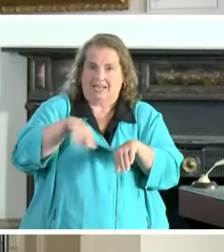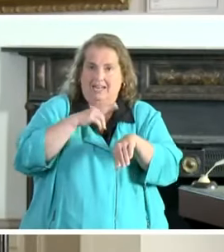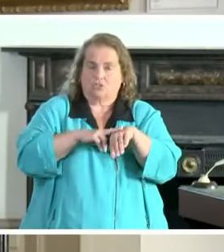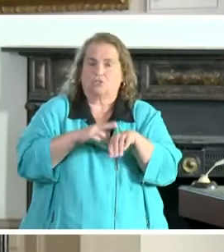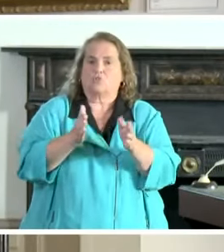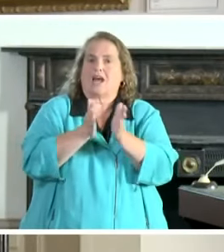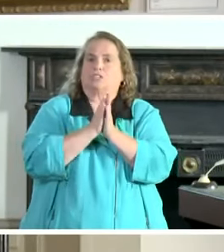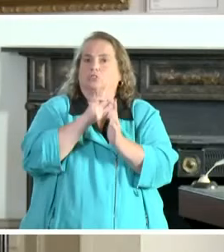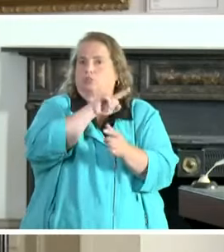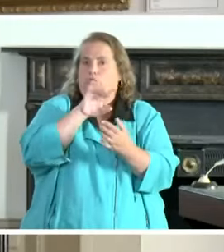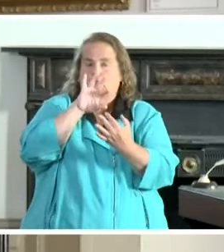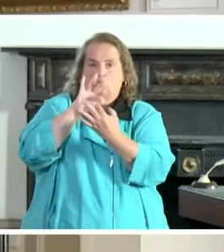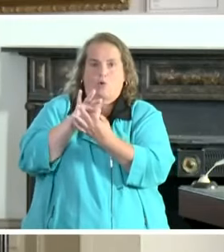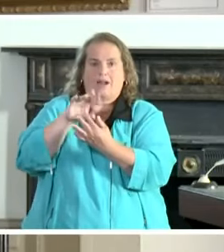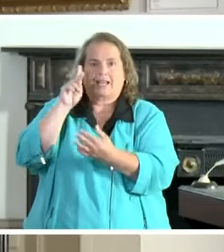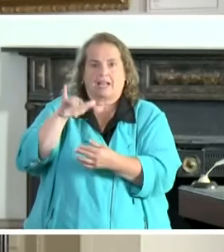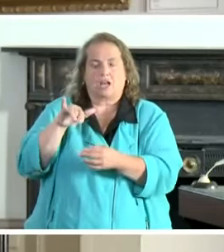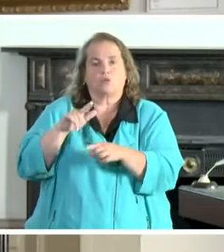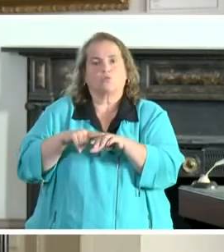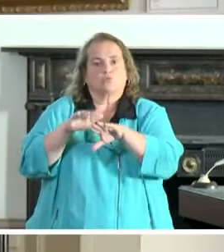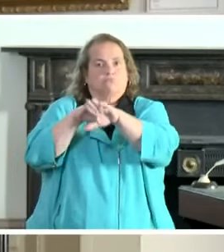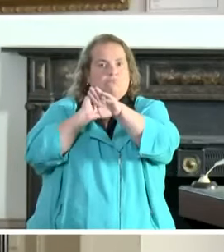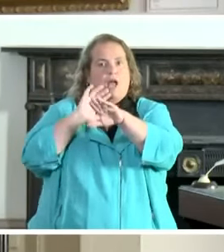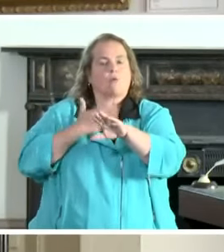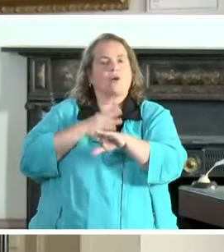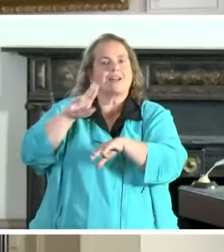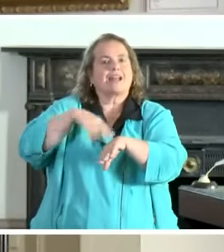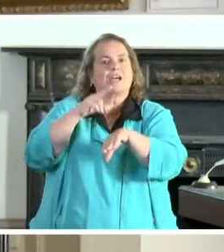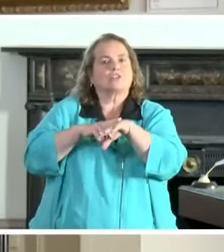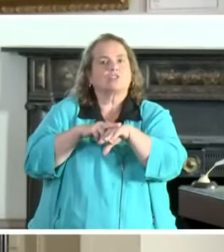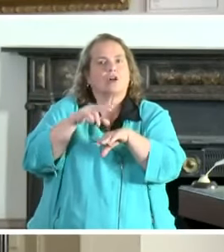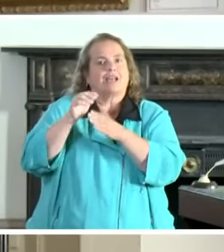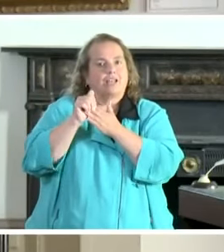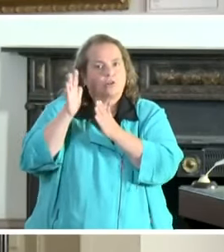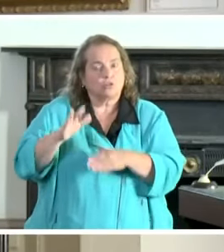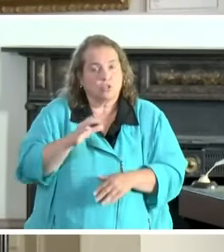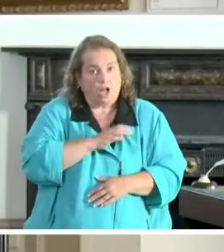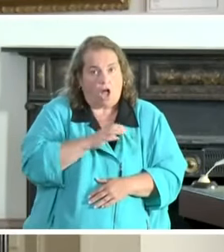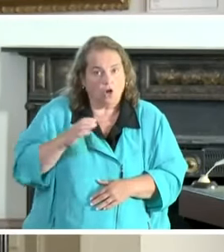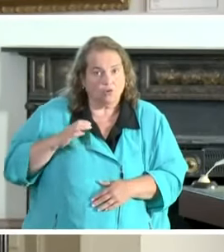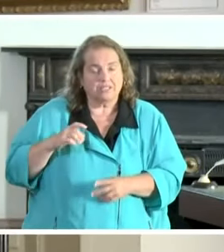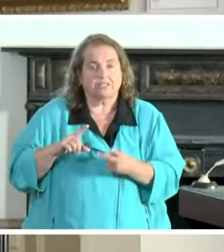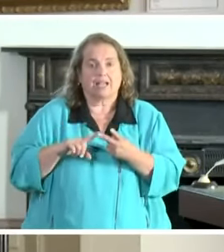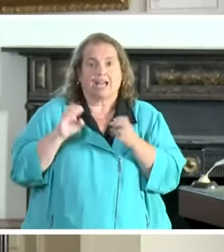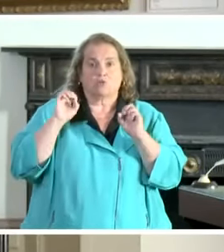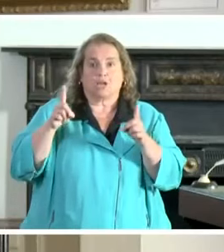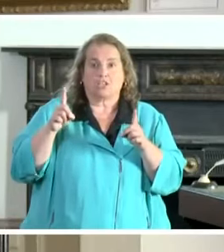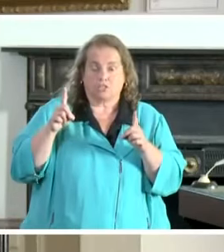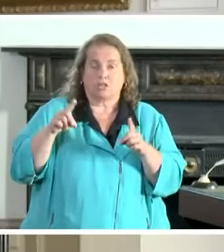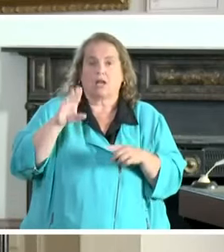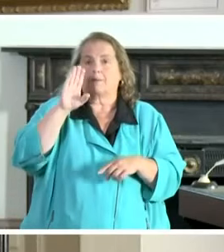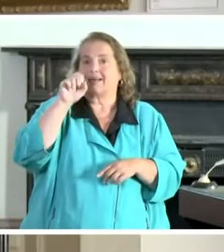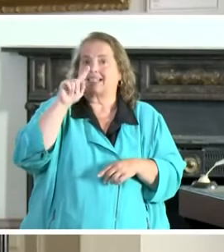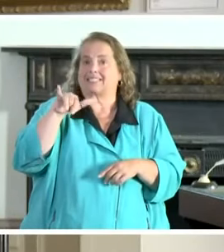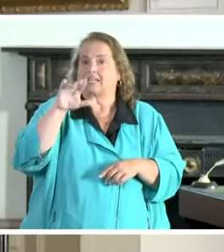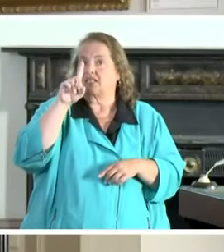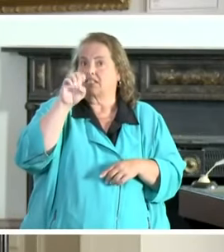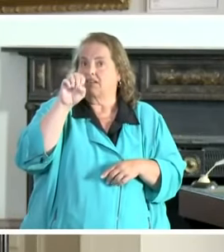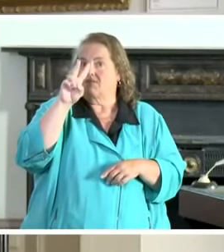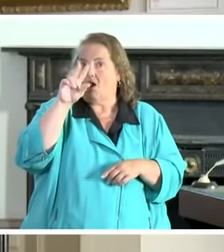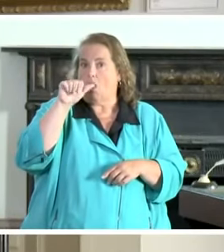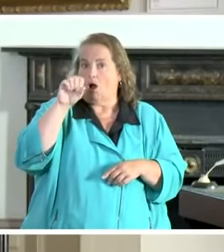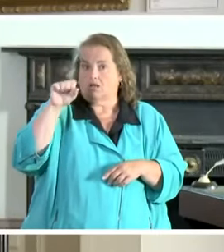to join Kentucky and calling upon our national leaders, Congress, Education Secretary Betsy DeVos, and the President,